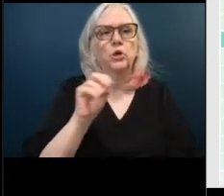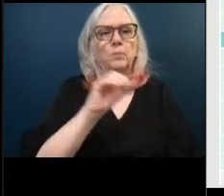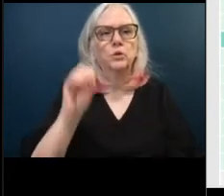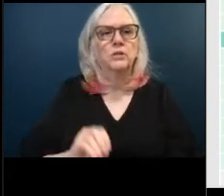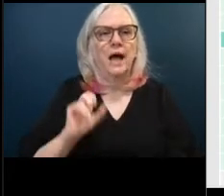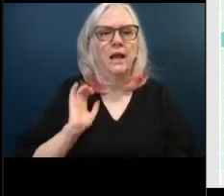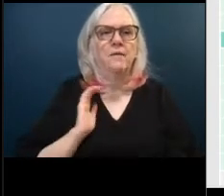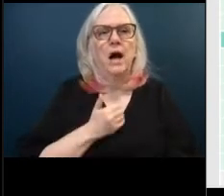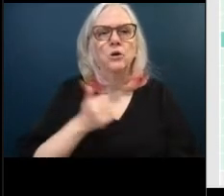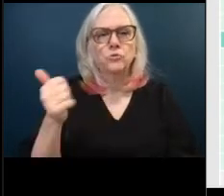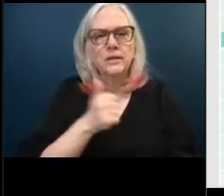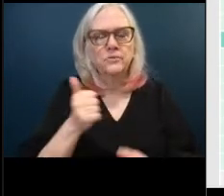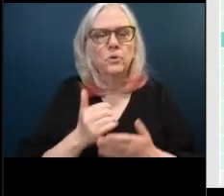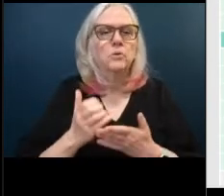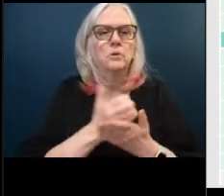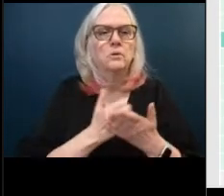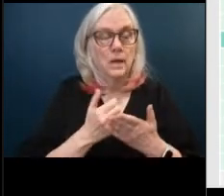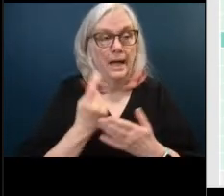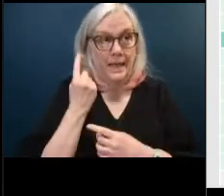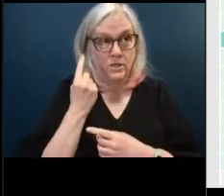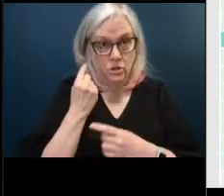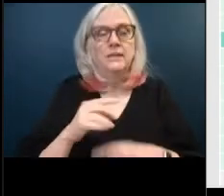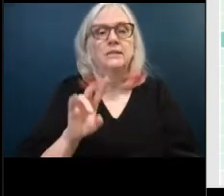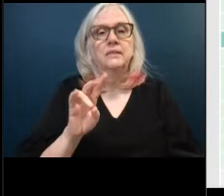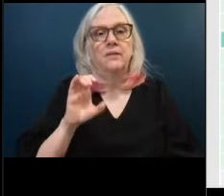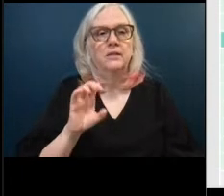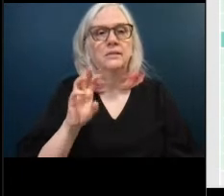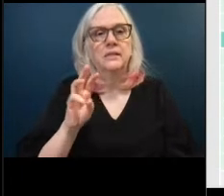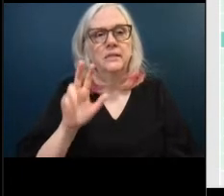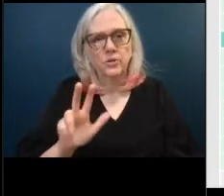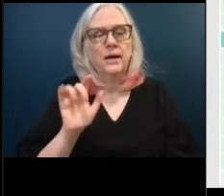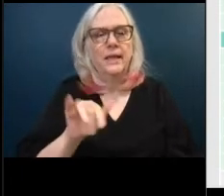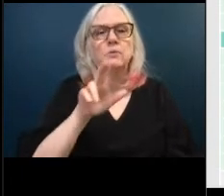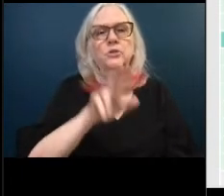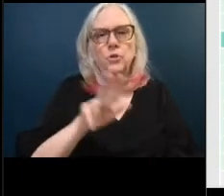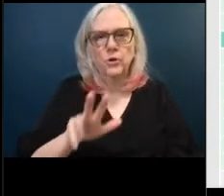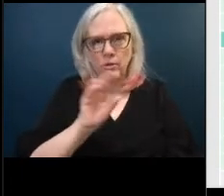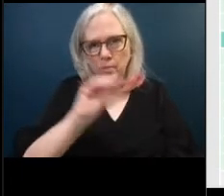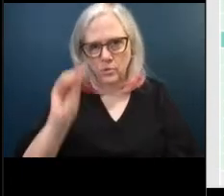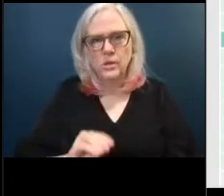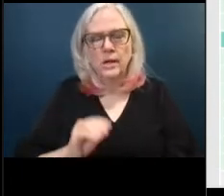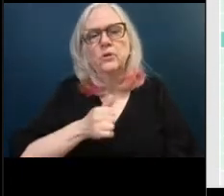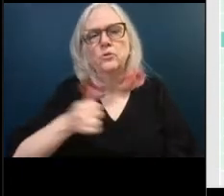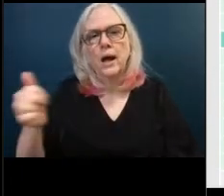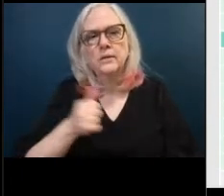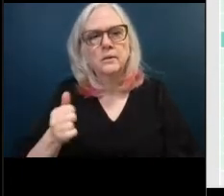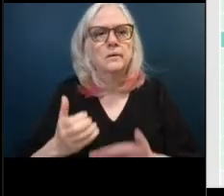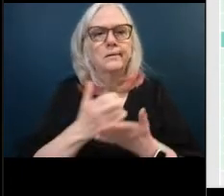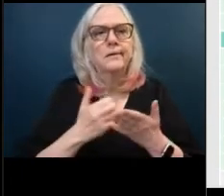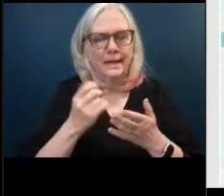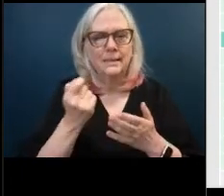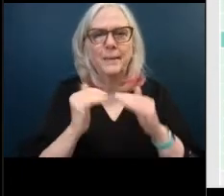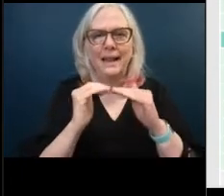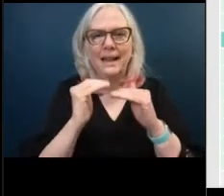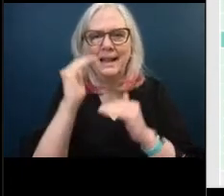year we wrote off seven hundred and sixty three thousand dollars which was thirty three percent of the transport revenue so it's actually a little bit less